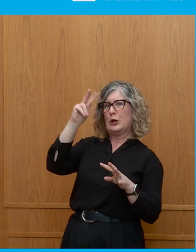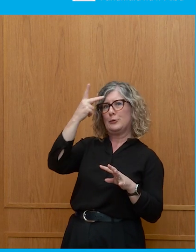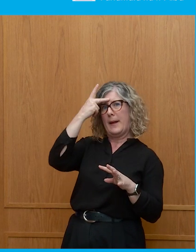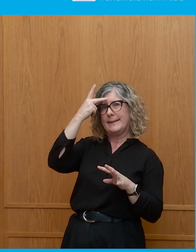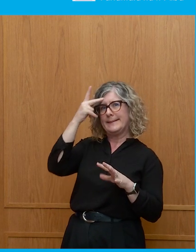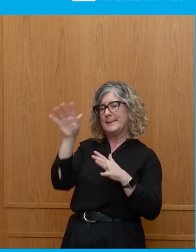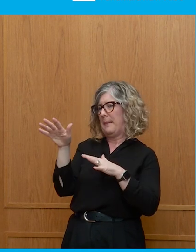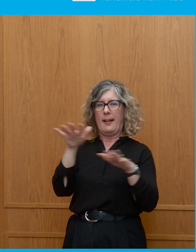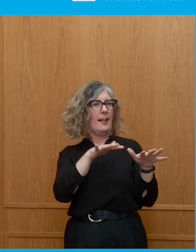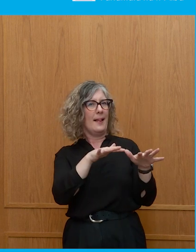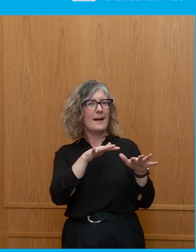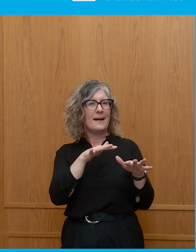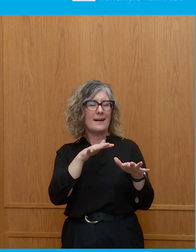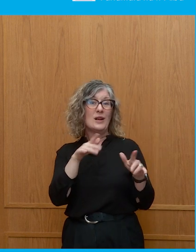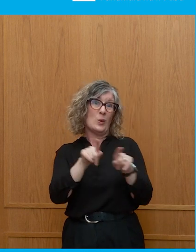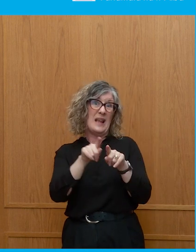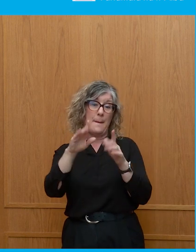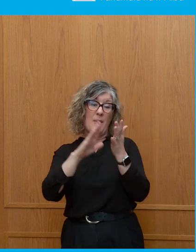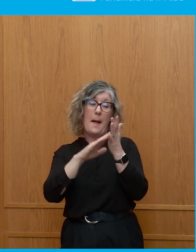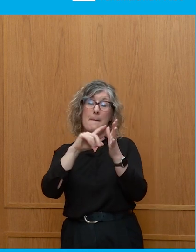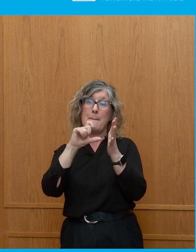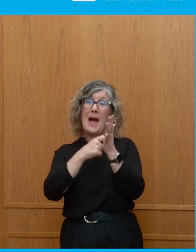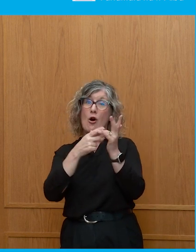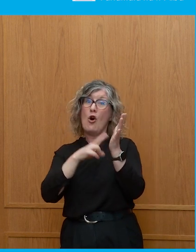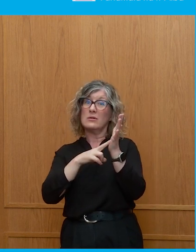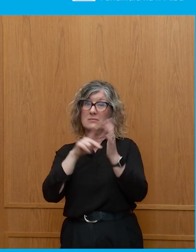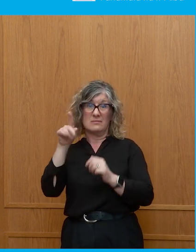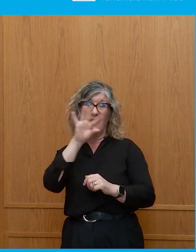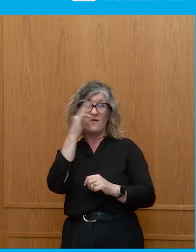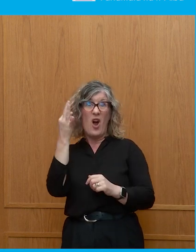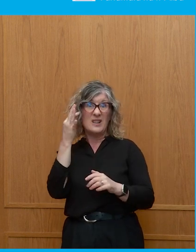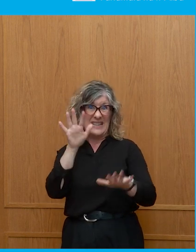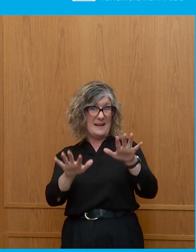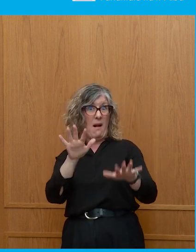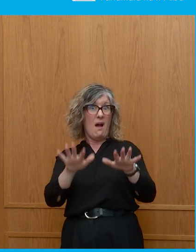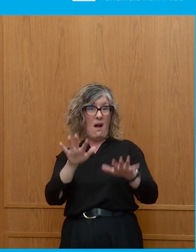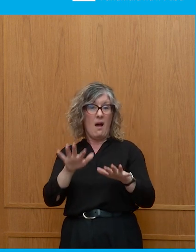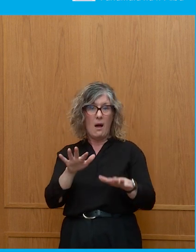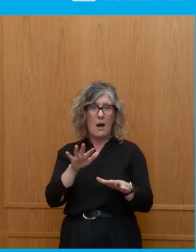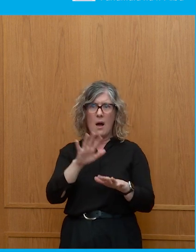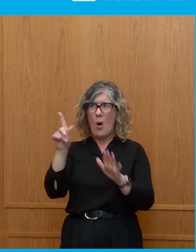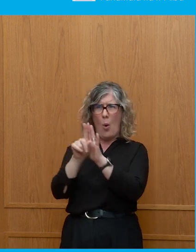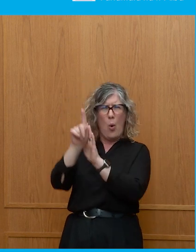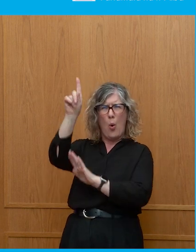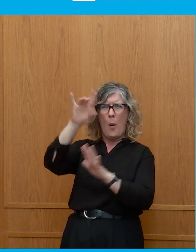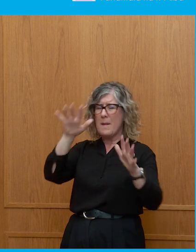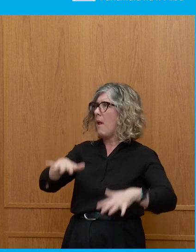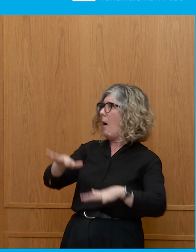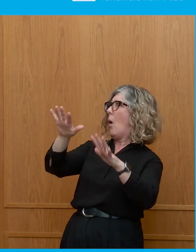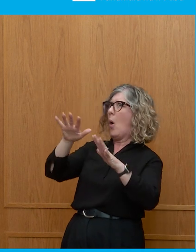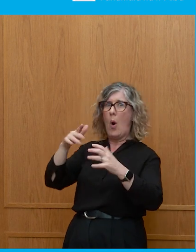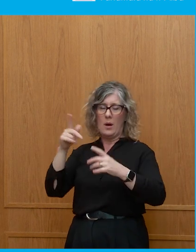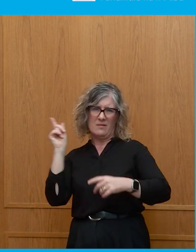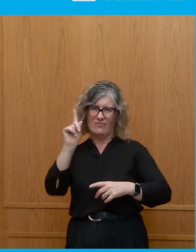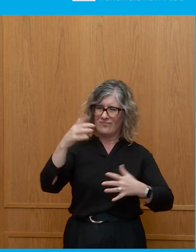was thinking actually of Emmanuel Macron in a similar situation where such a big personality has put himself